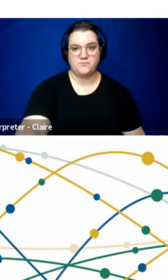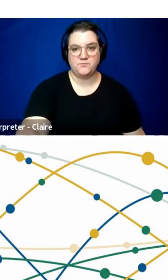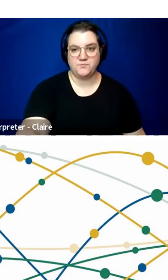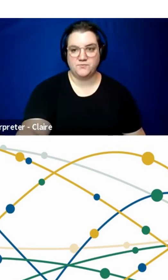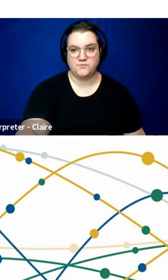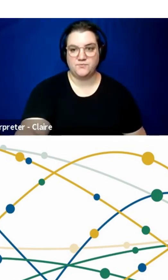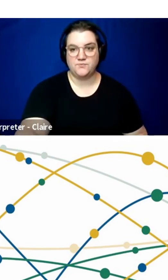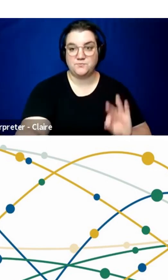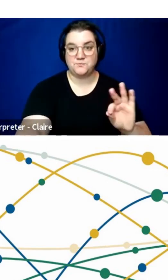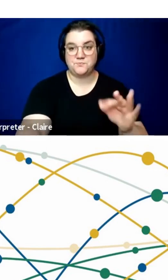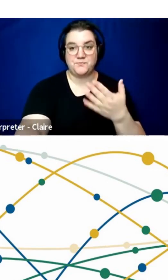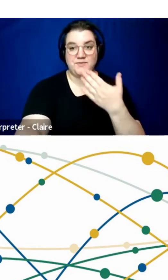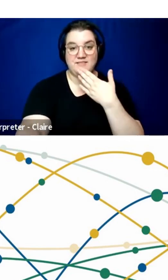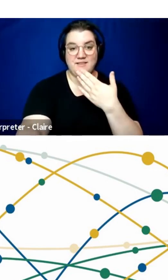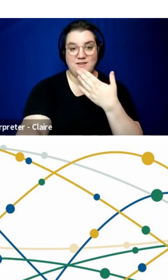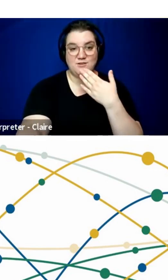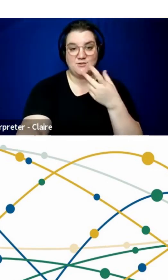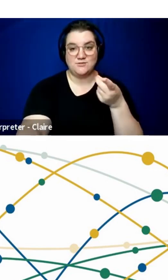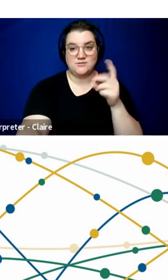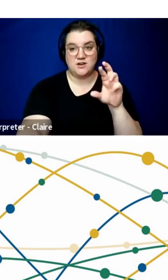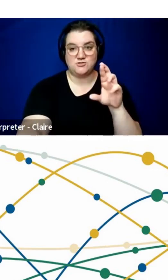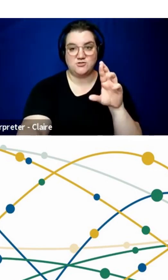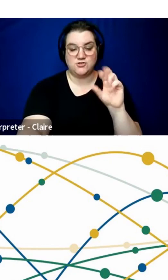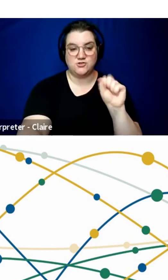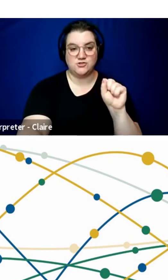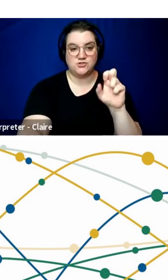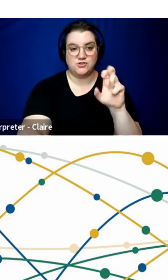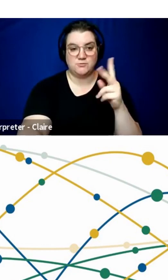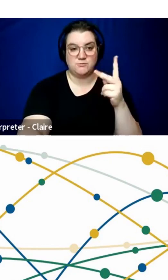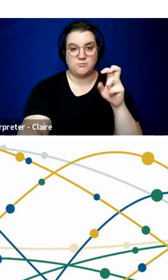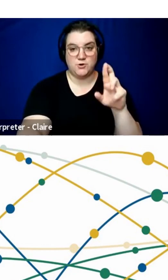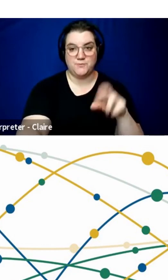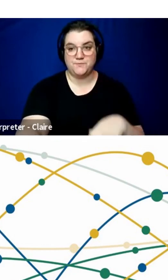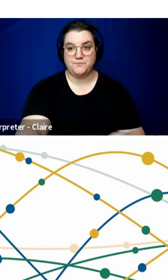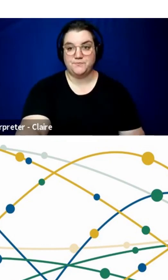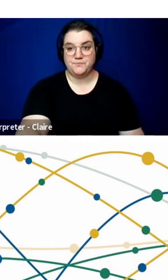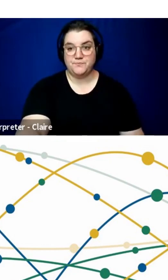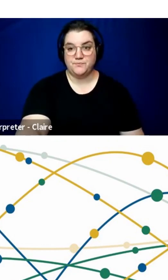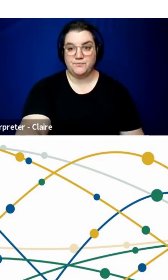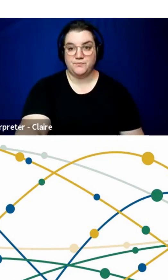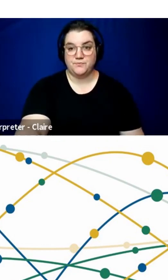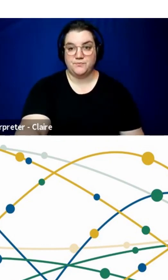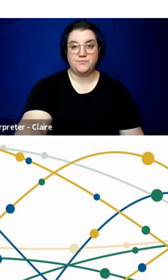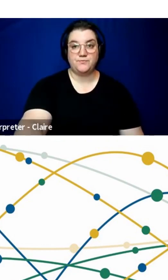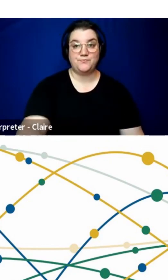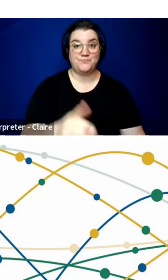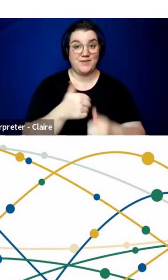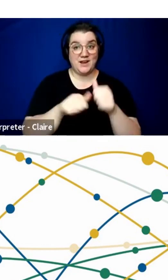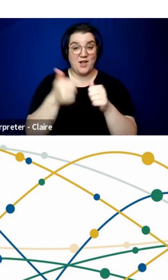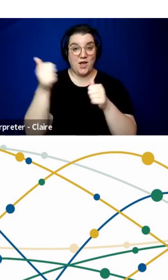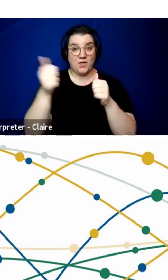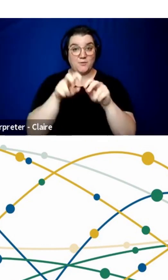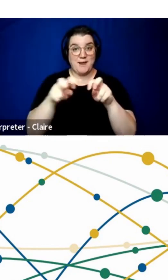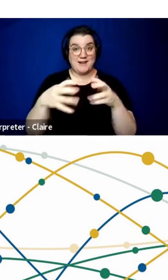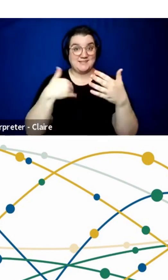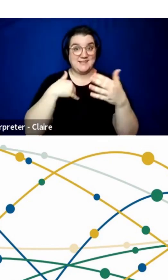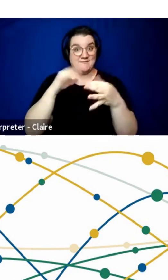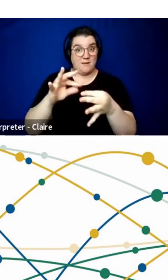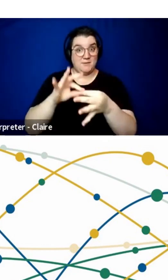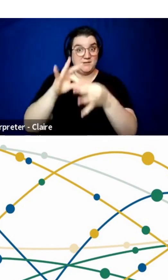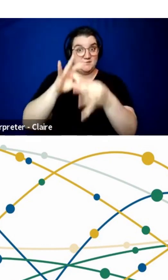Thank you, Dr. Serker. Do other panelists have other comments as well on this question question.